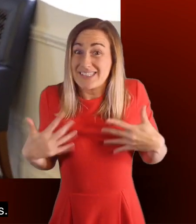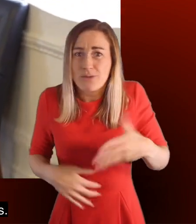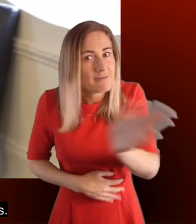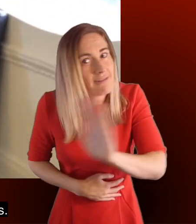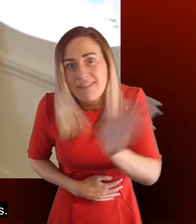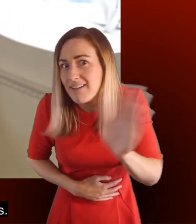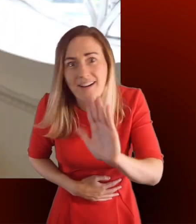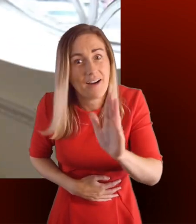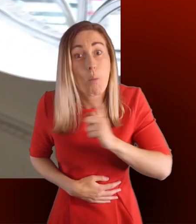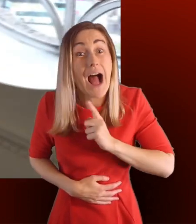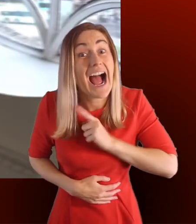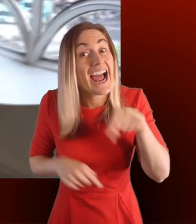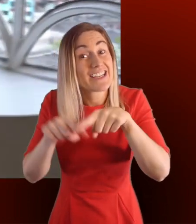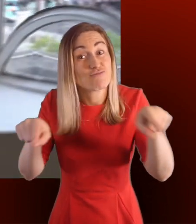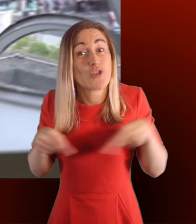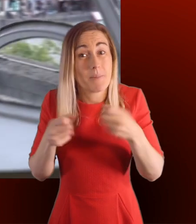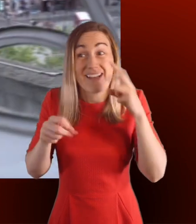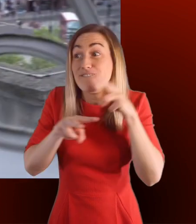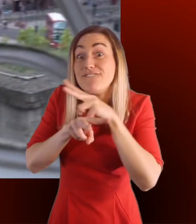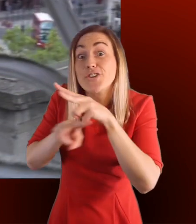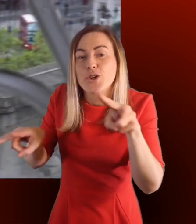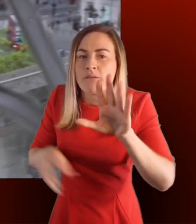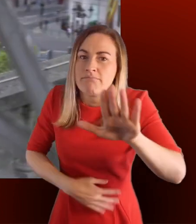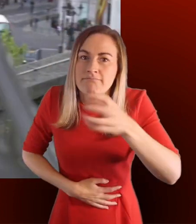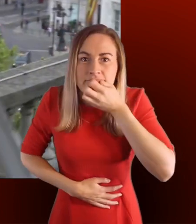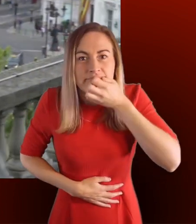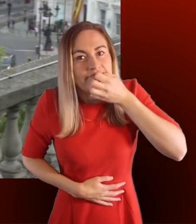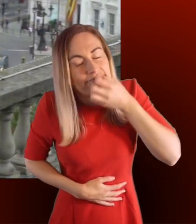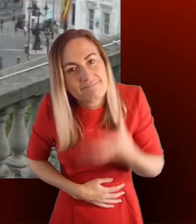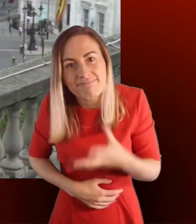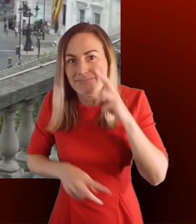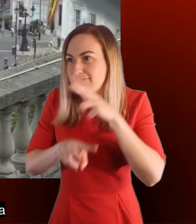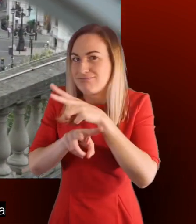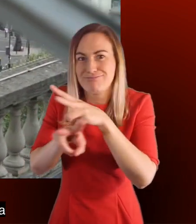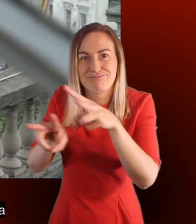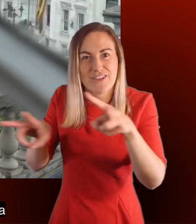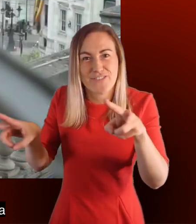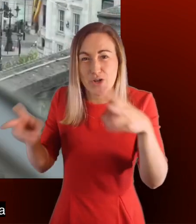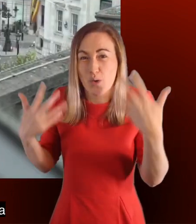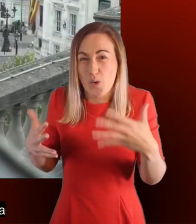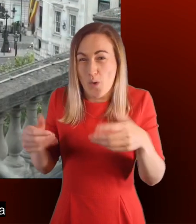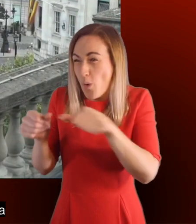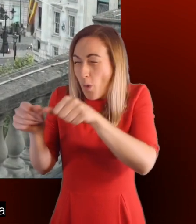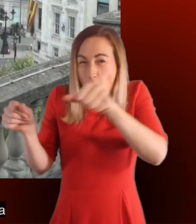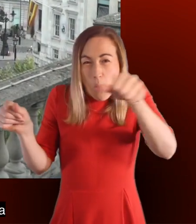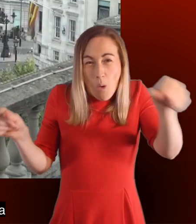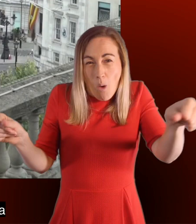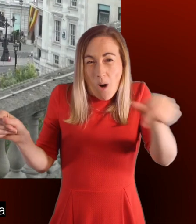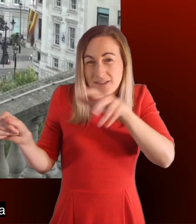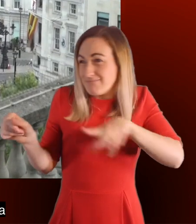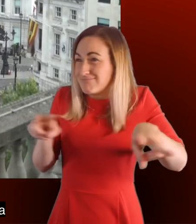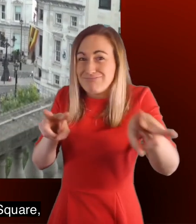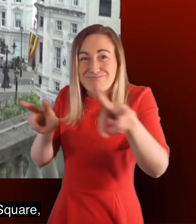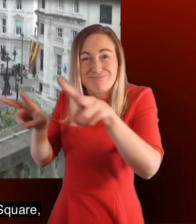room holds. The Laurier Room is home to some of the best views in the building. The original windows give on to a spectacular